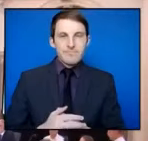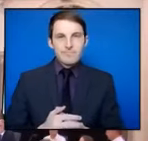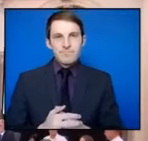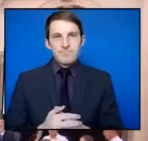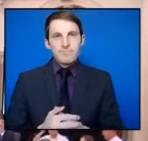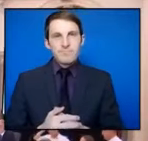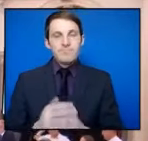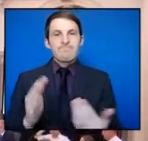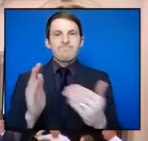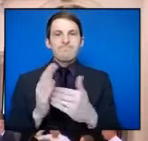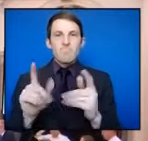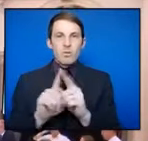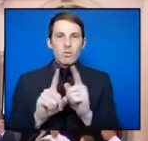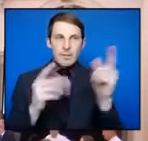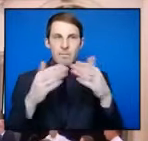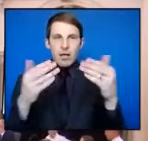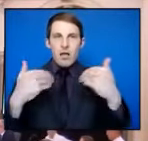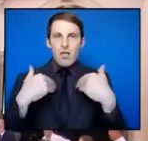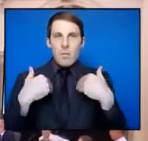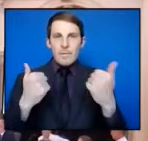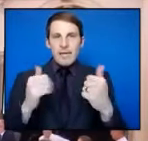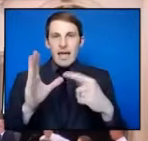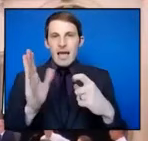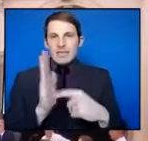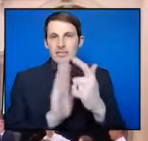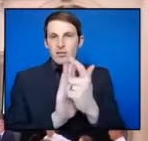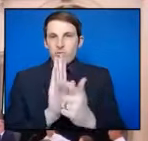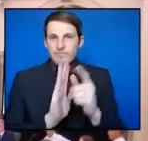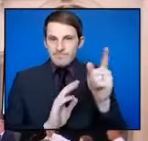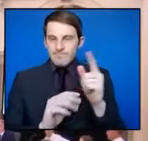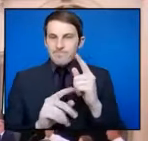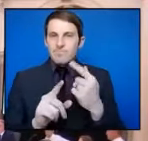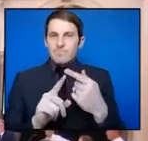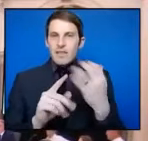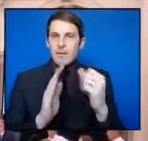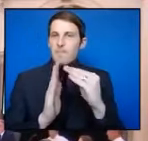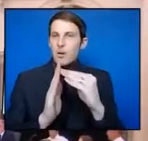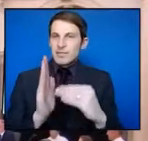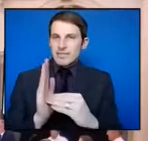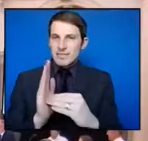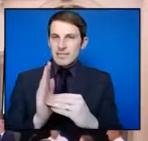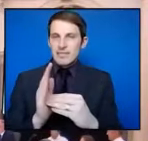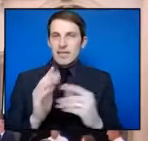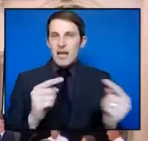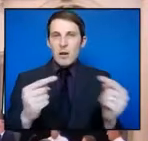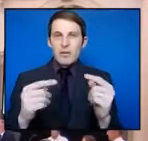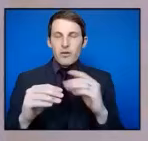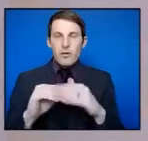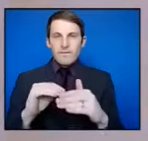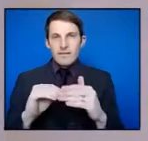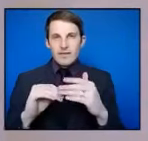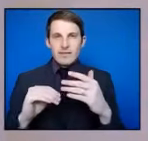just in terms of the Public Health and Wellbeing Act, I suppose the policy argument I would make about the need for there to be